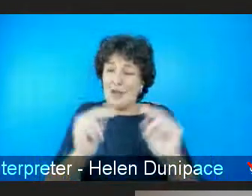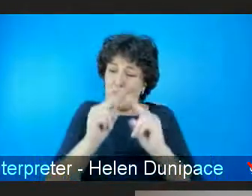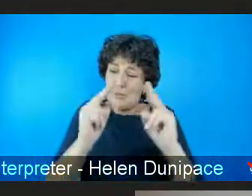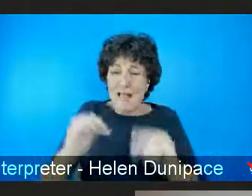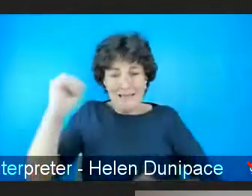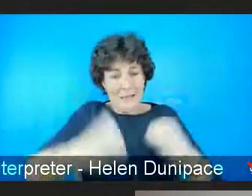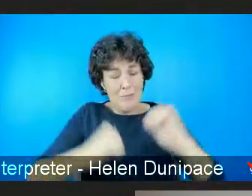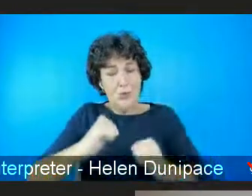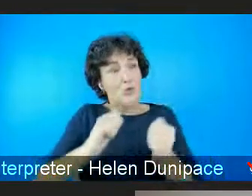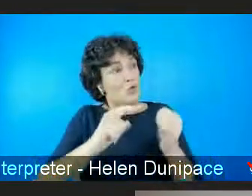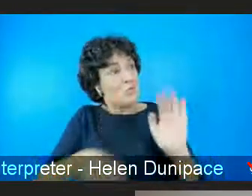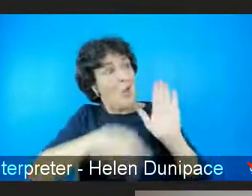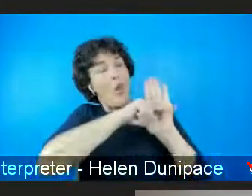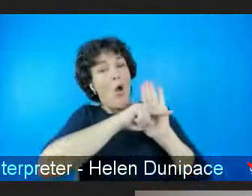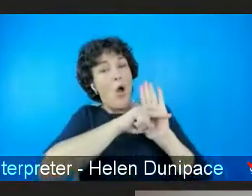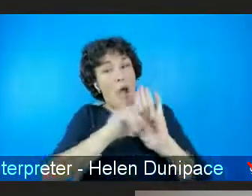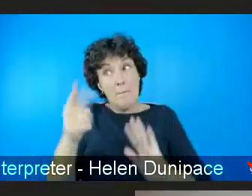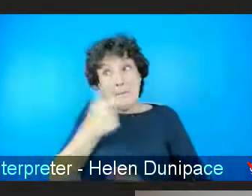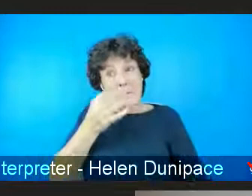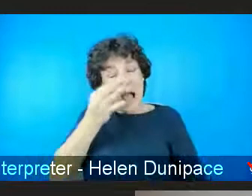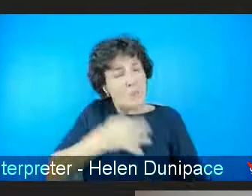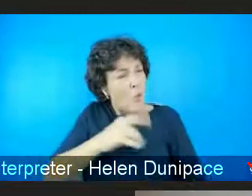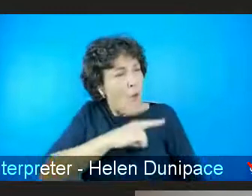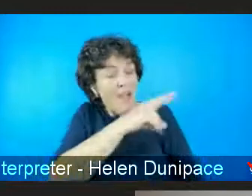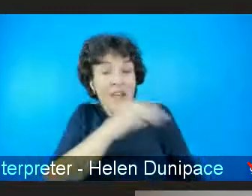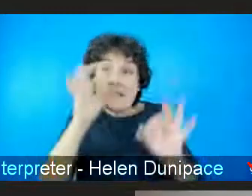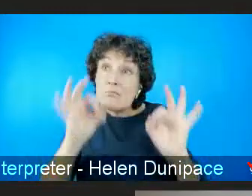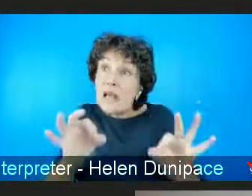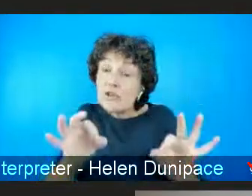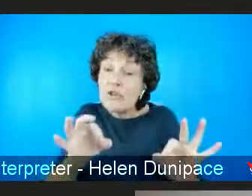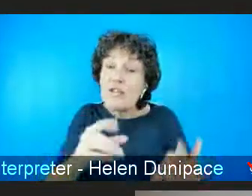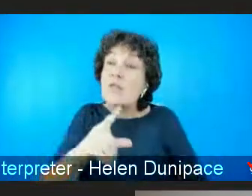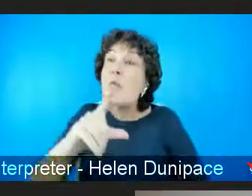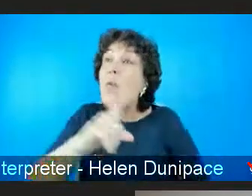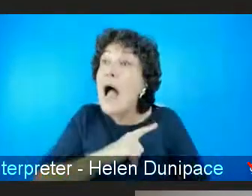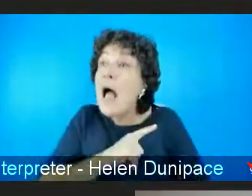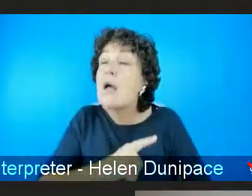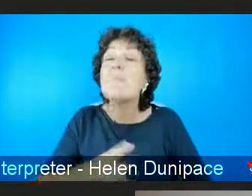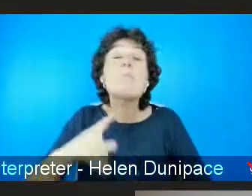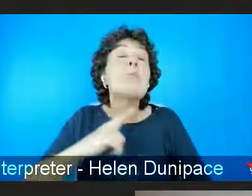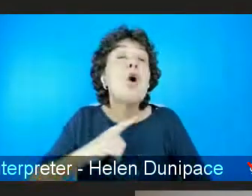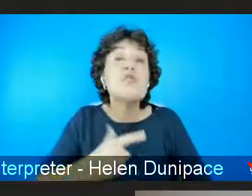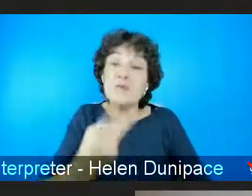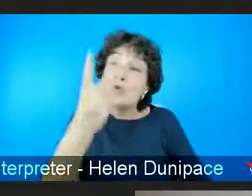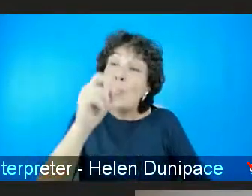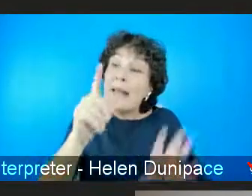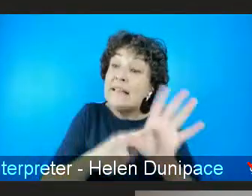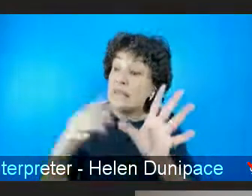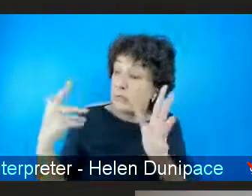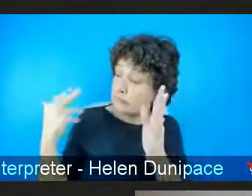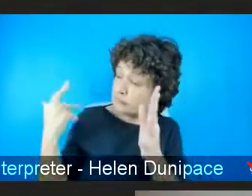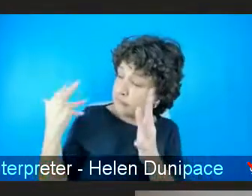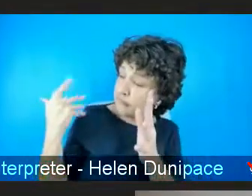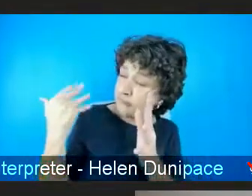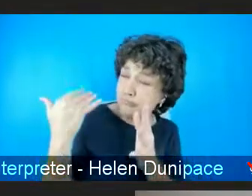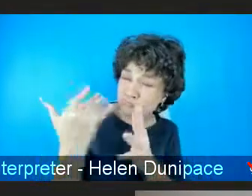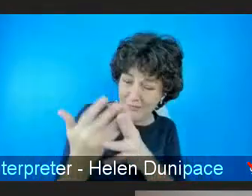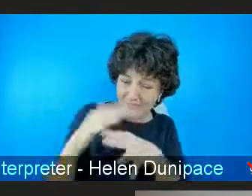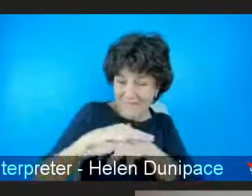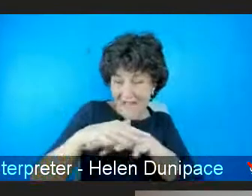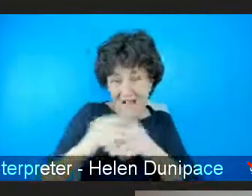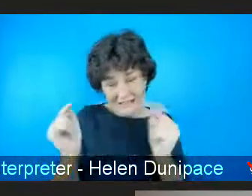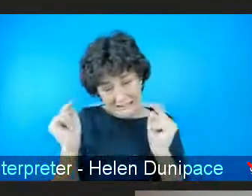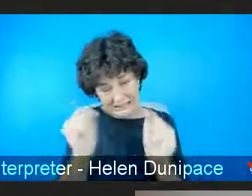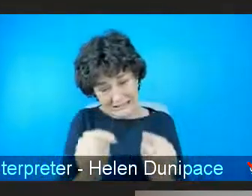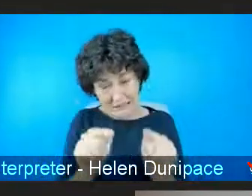law special, I said it was about the fact that for 20 years now, we've known that violence against women and domestic abuse